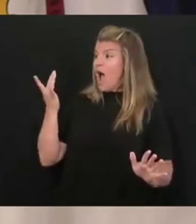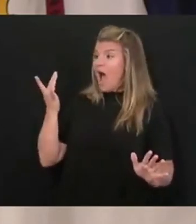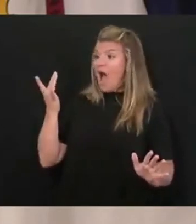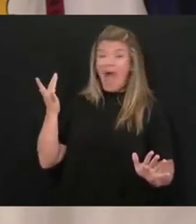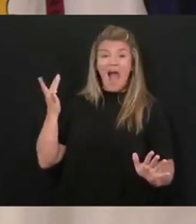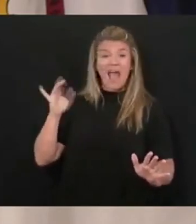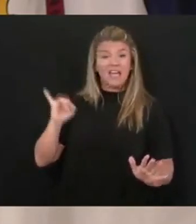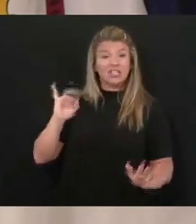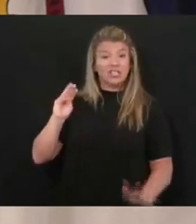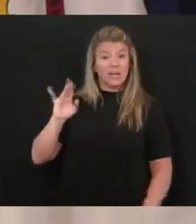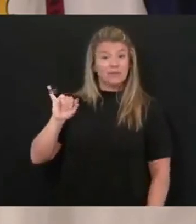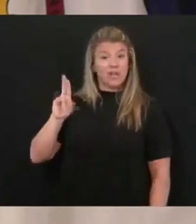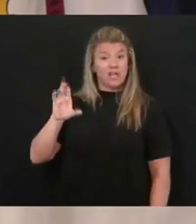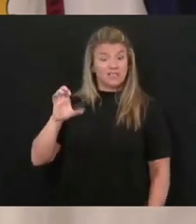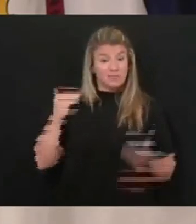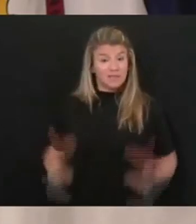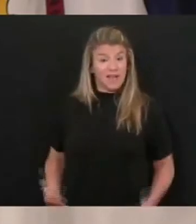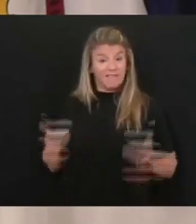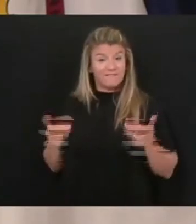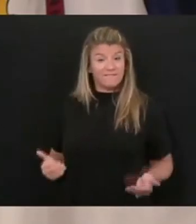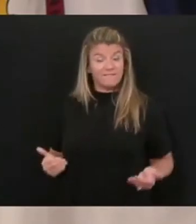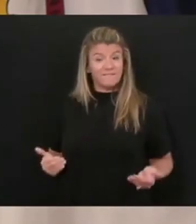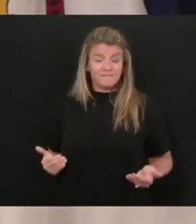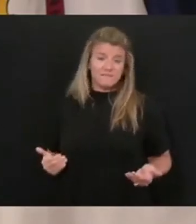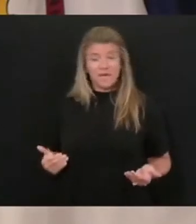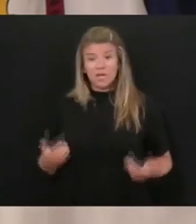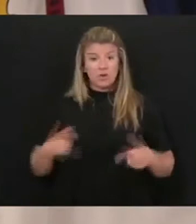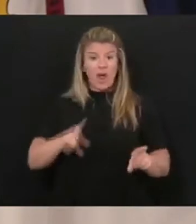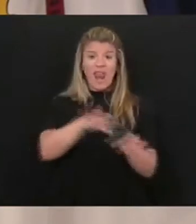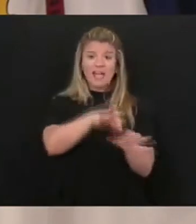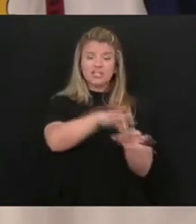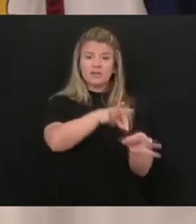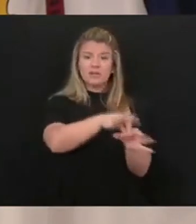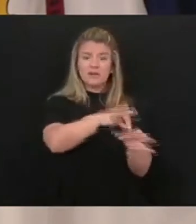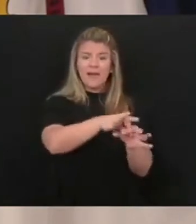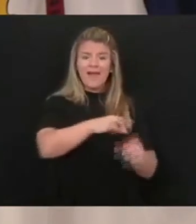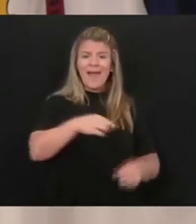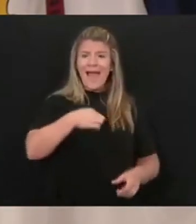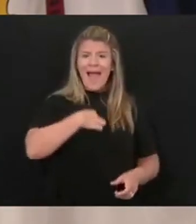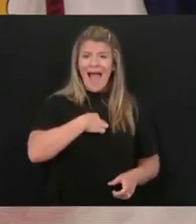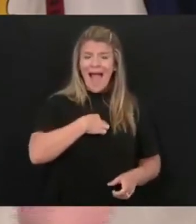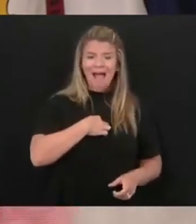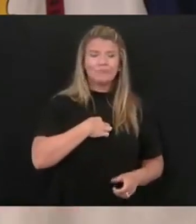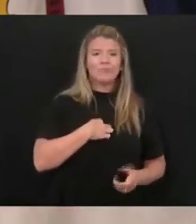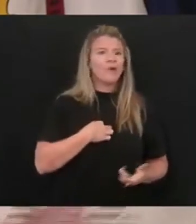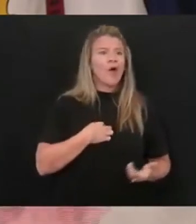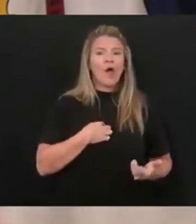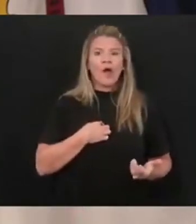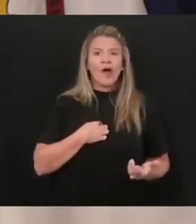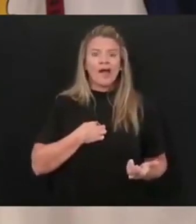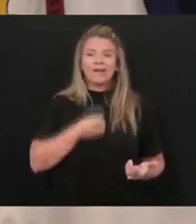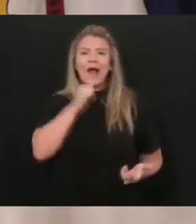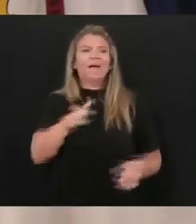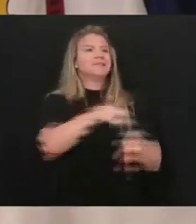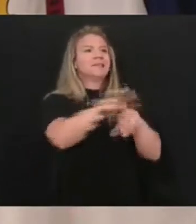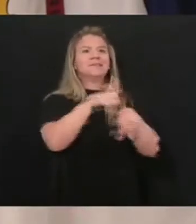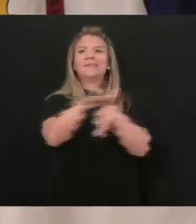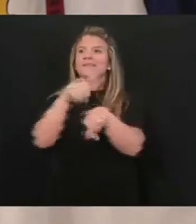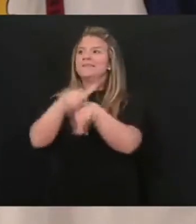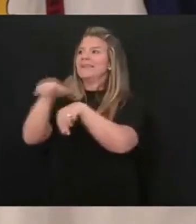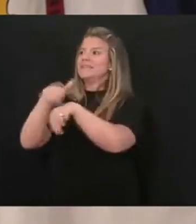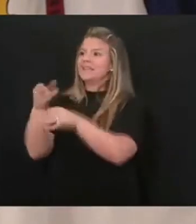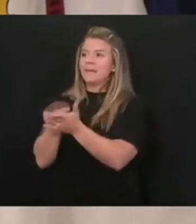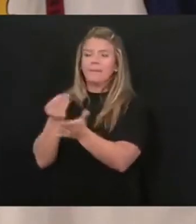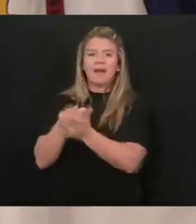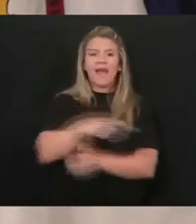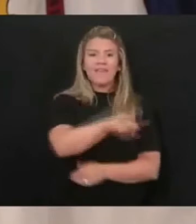Jim Justice, especially in an election situation, wouldn't be absolutely just sending money all over the place everywhere he possibly